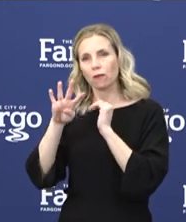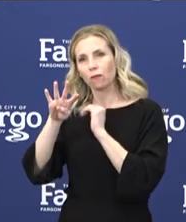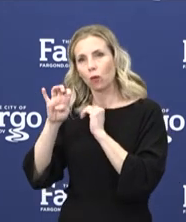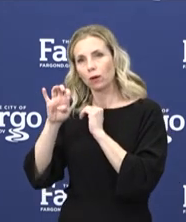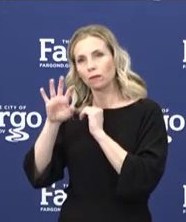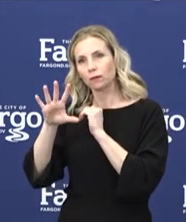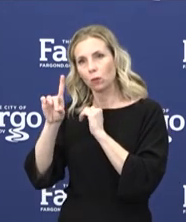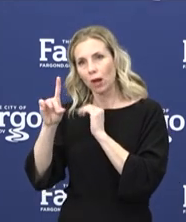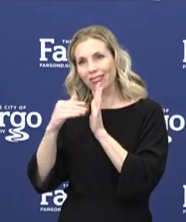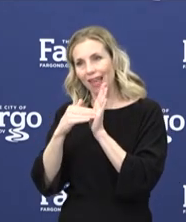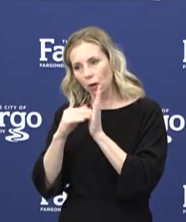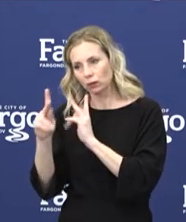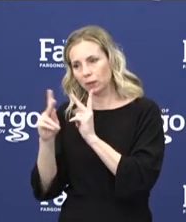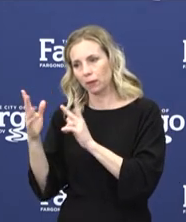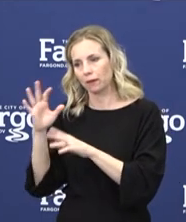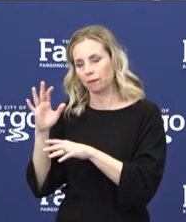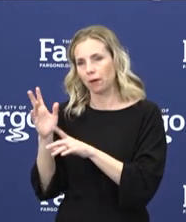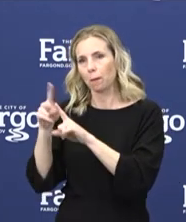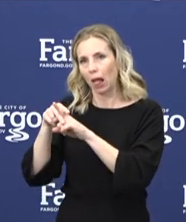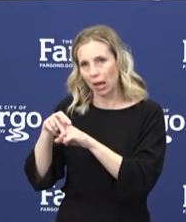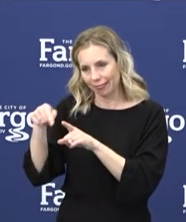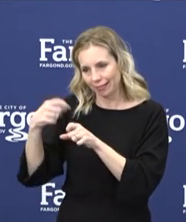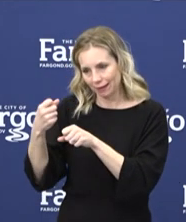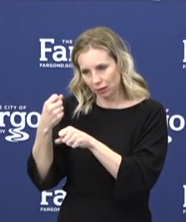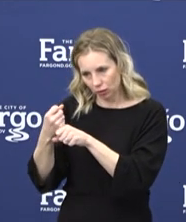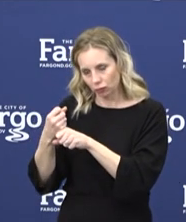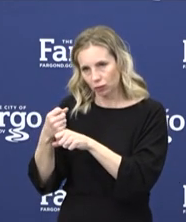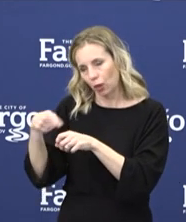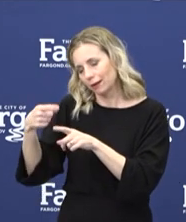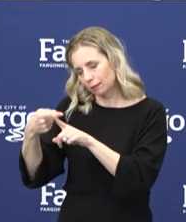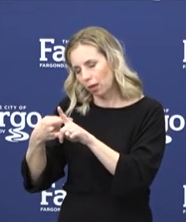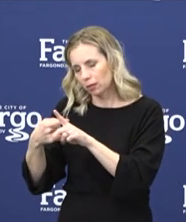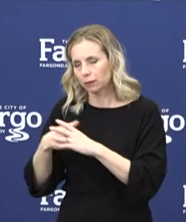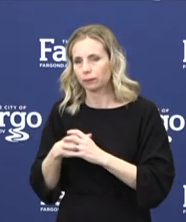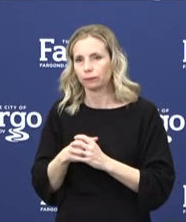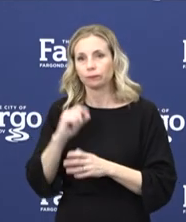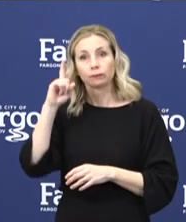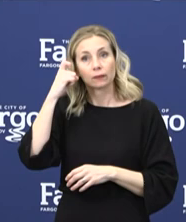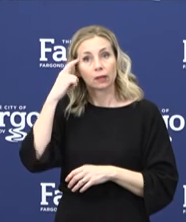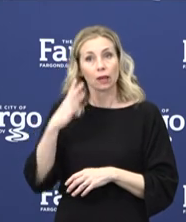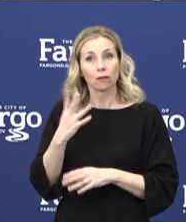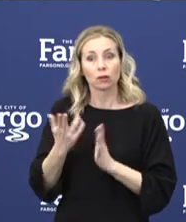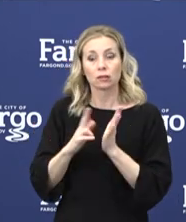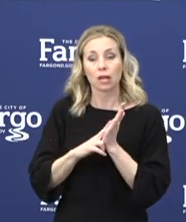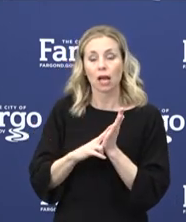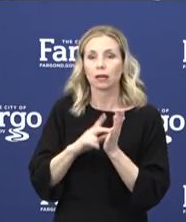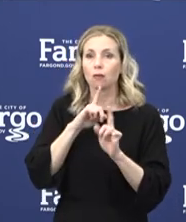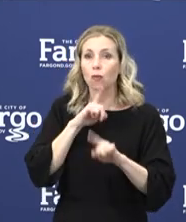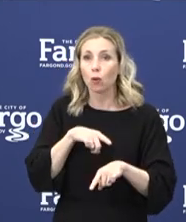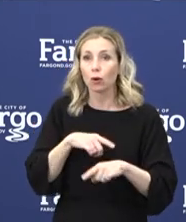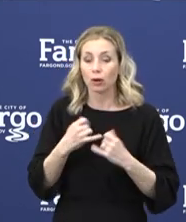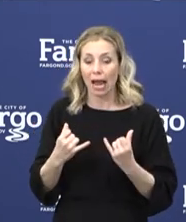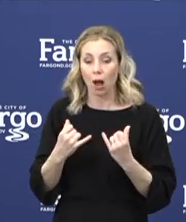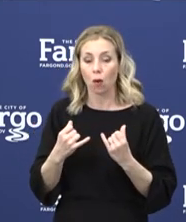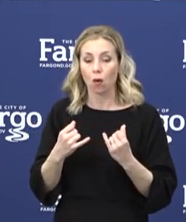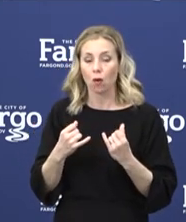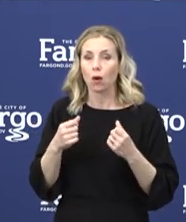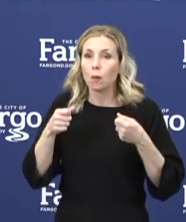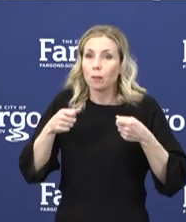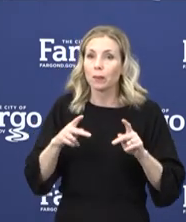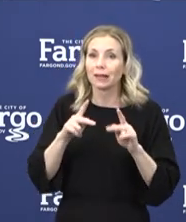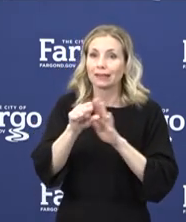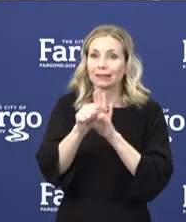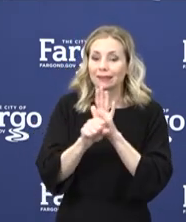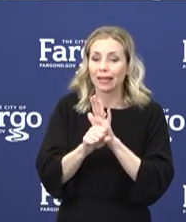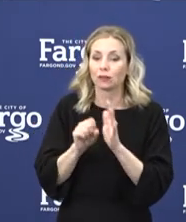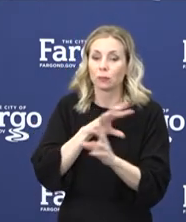,000 people have applied. Governor Walz signed an executive order last week permitting the state's residents to partake